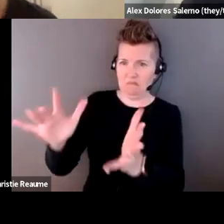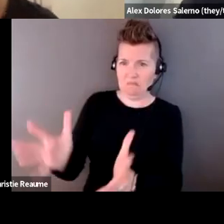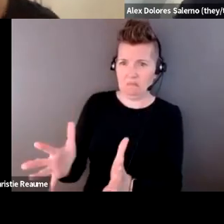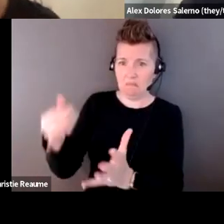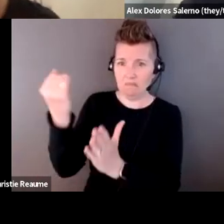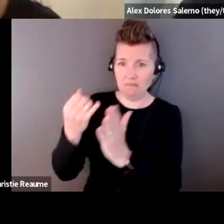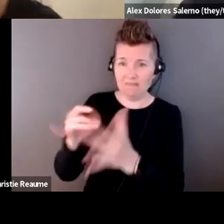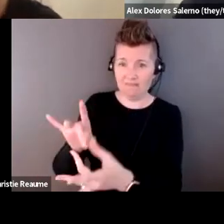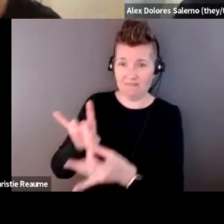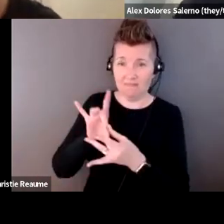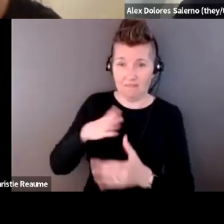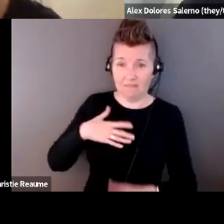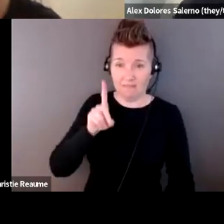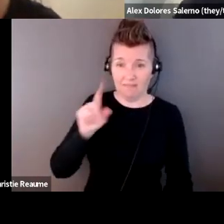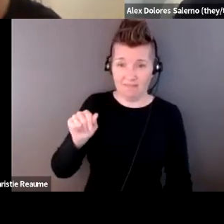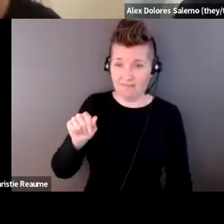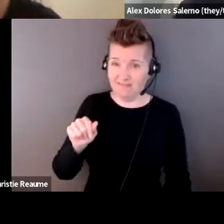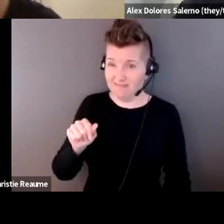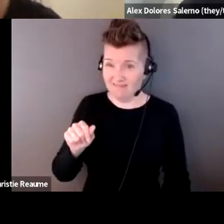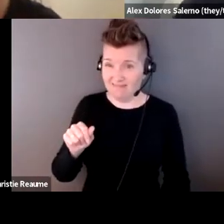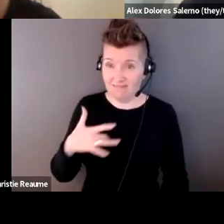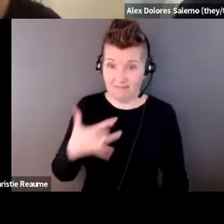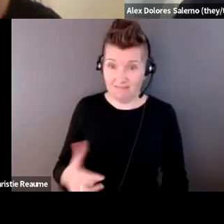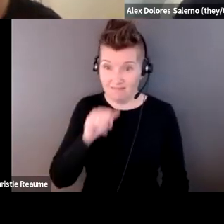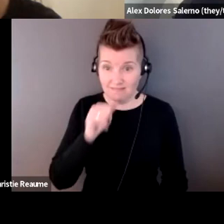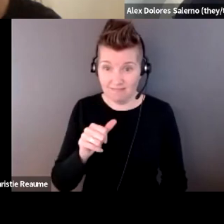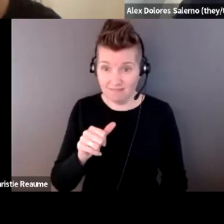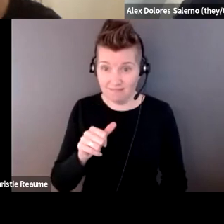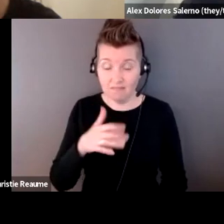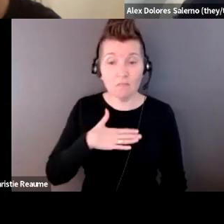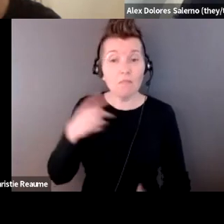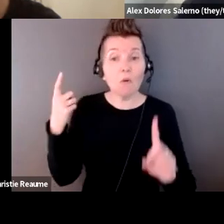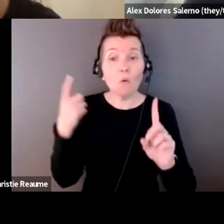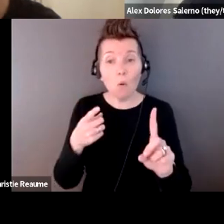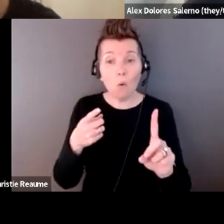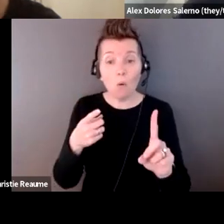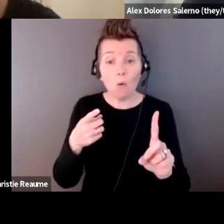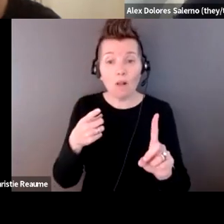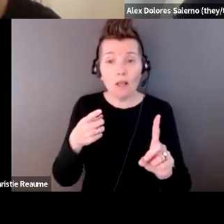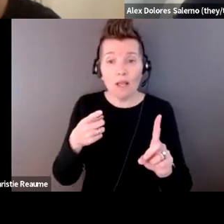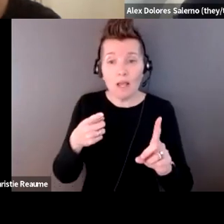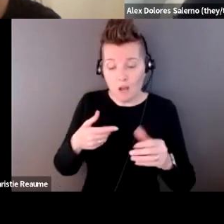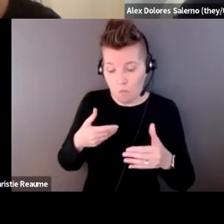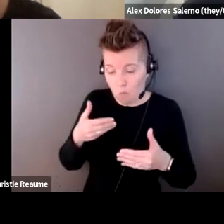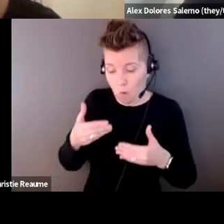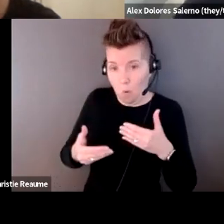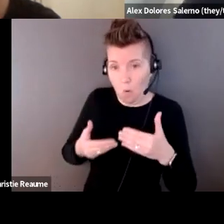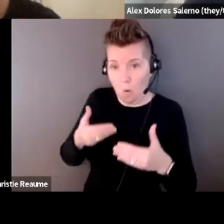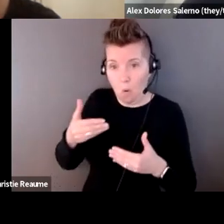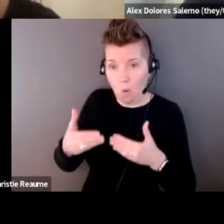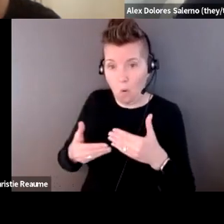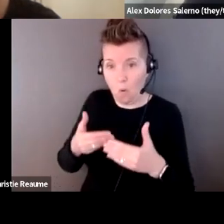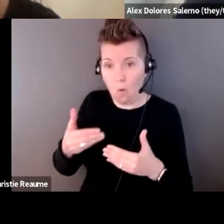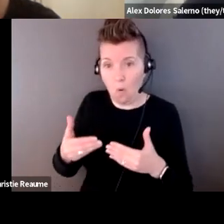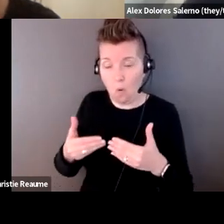Um, but for me, it's more about the process of making is the process of kind of like dreaming